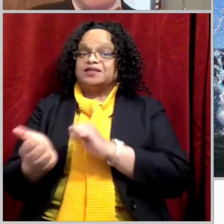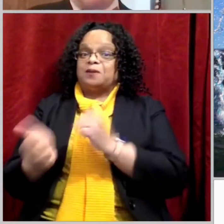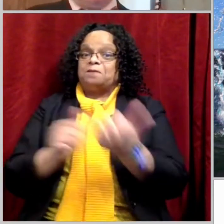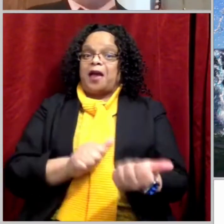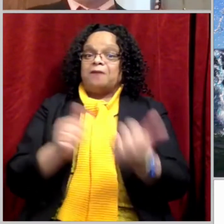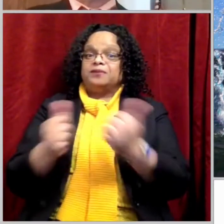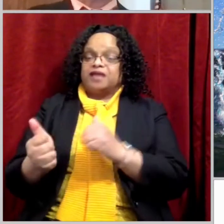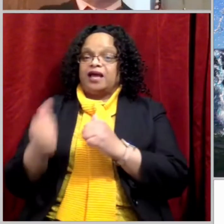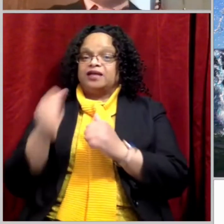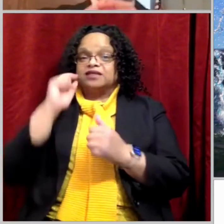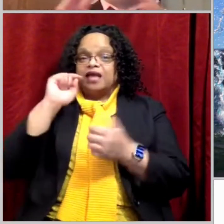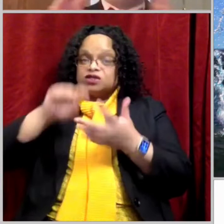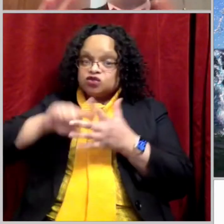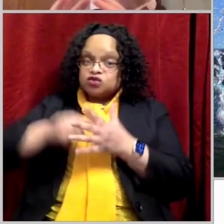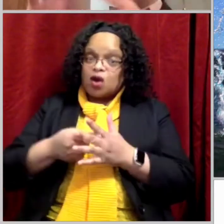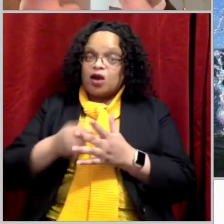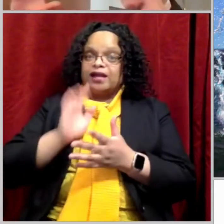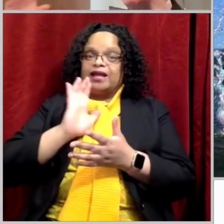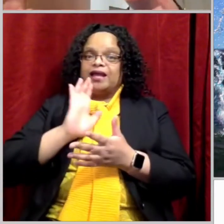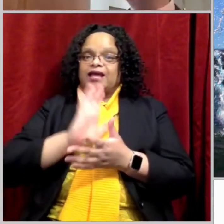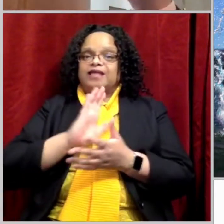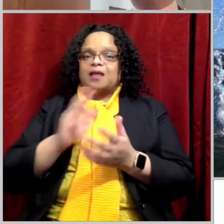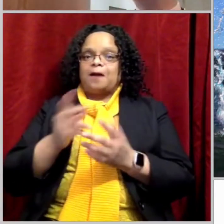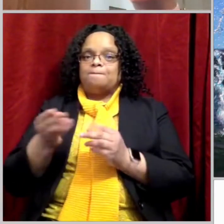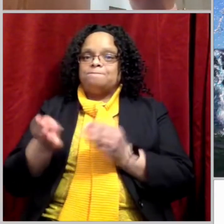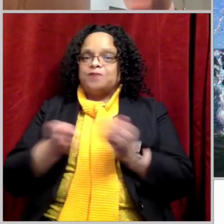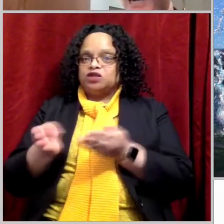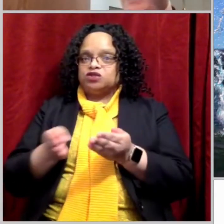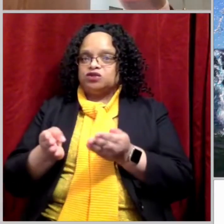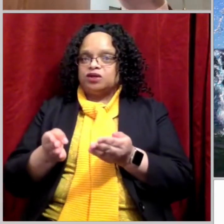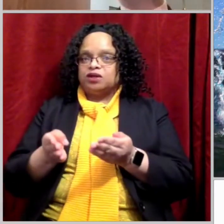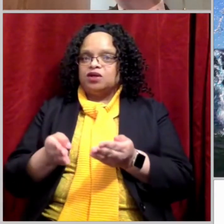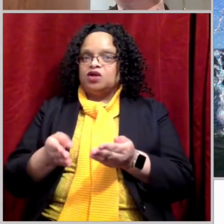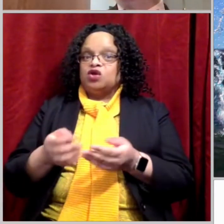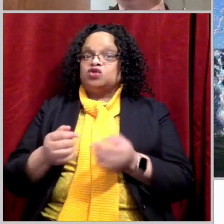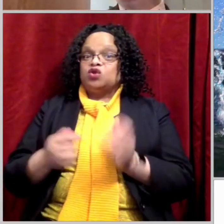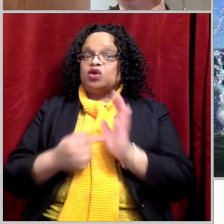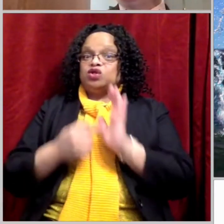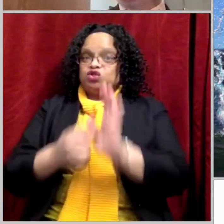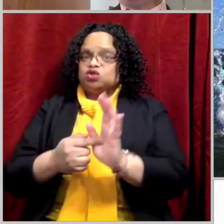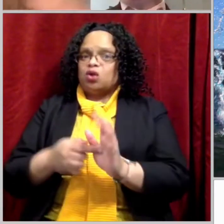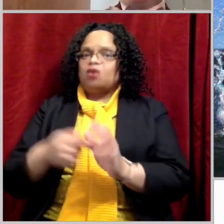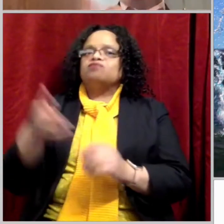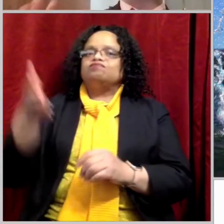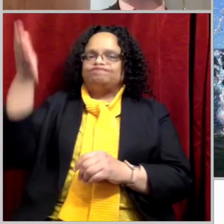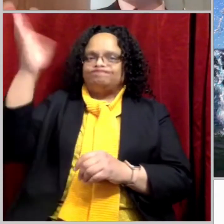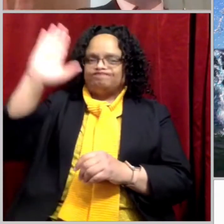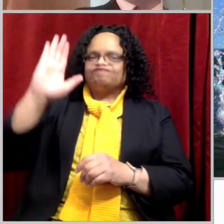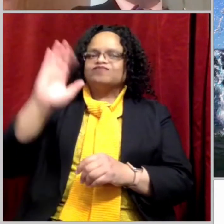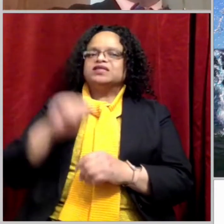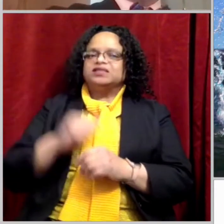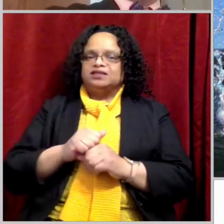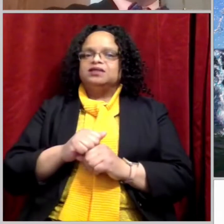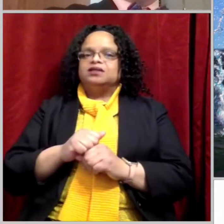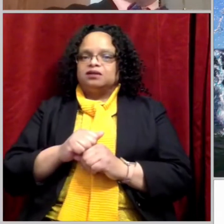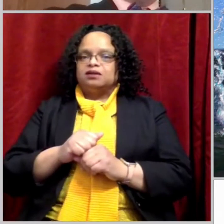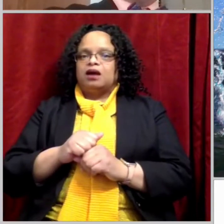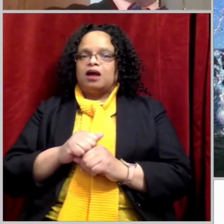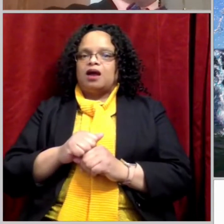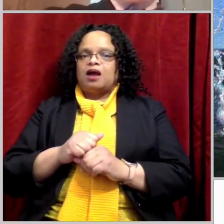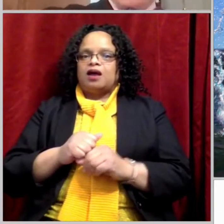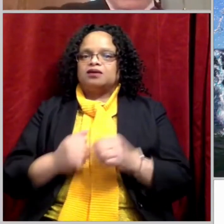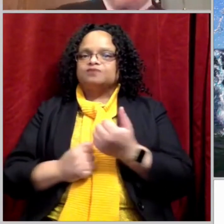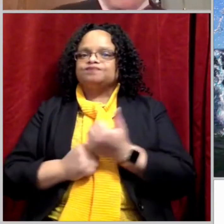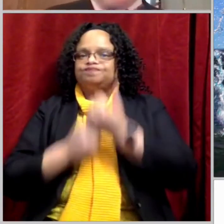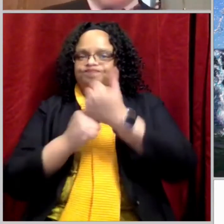his ministry. It's like saying, okay, this has God's approval. This has God's seal of approval.